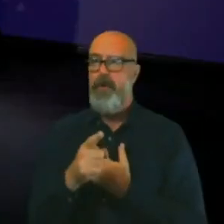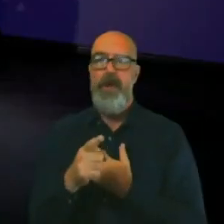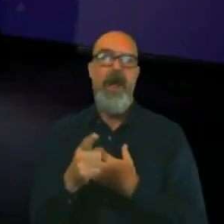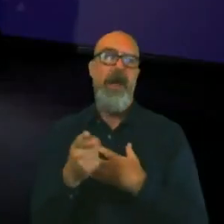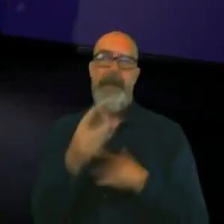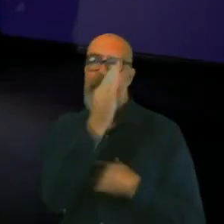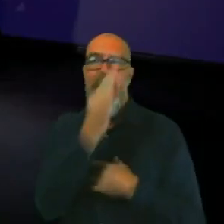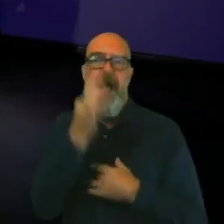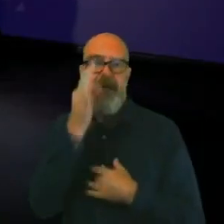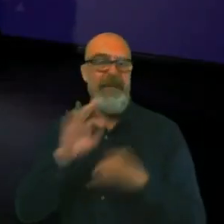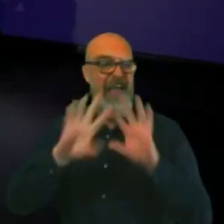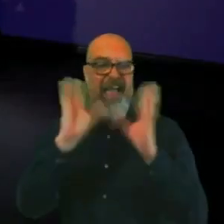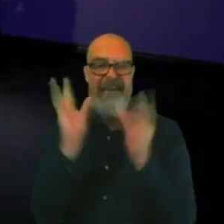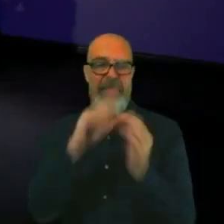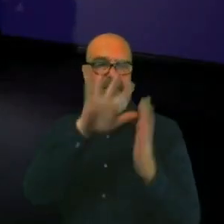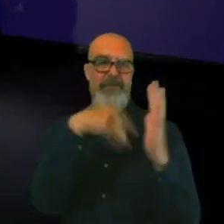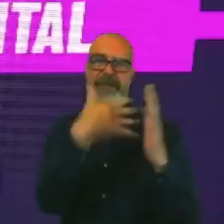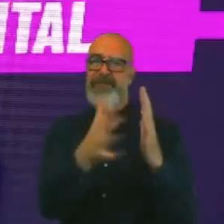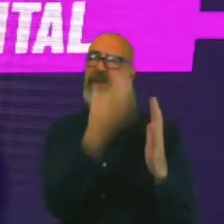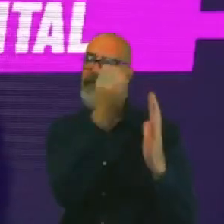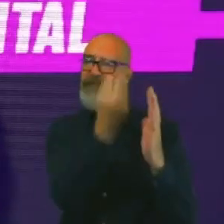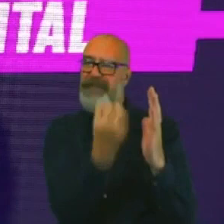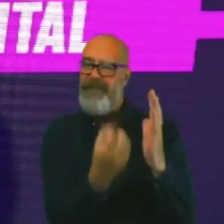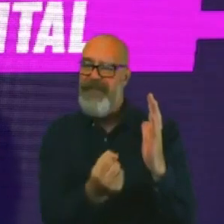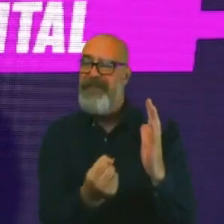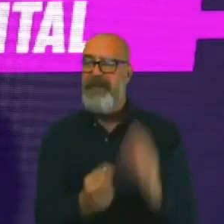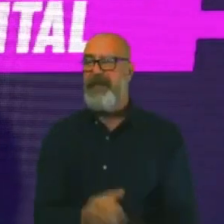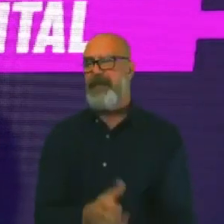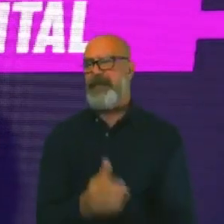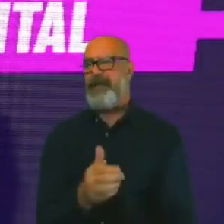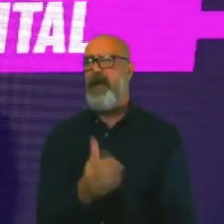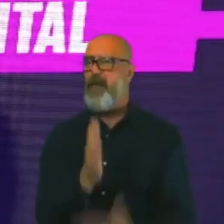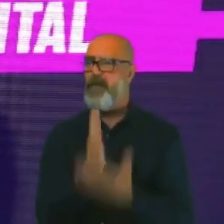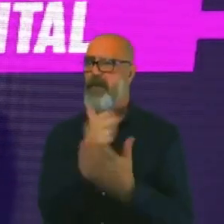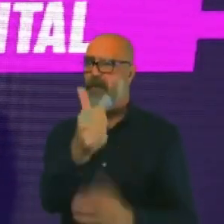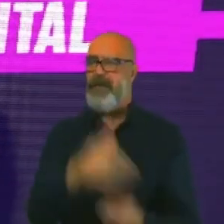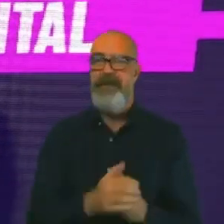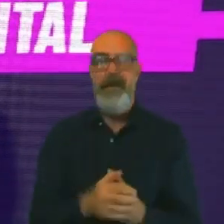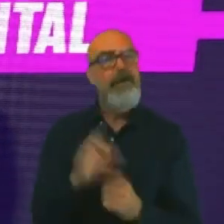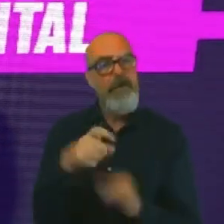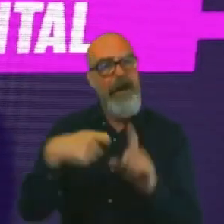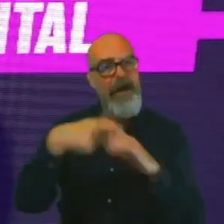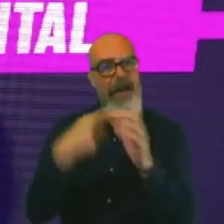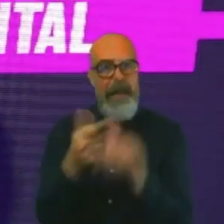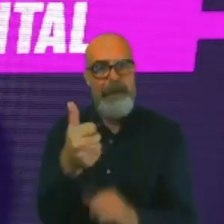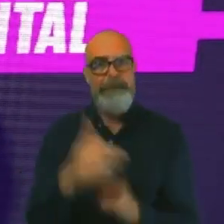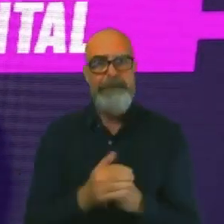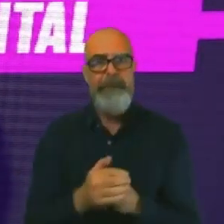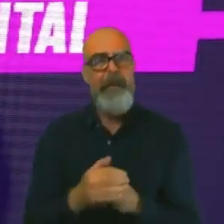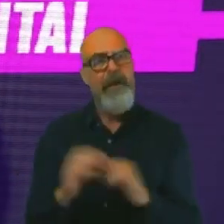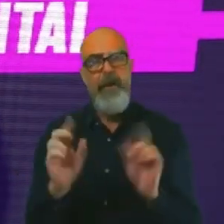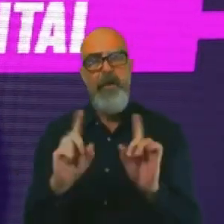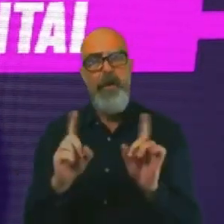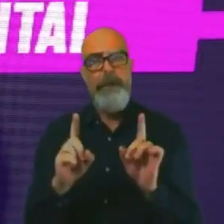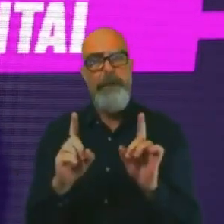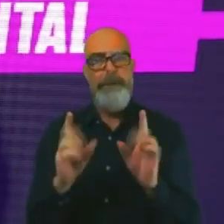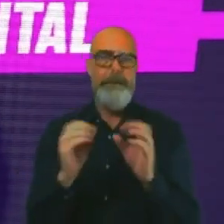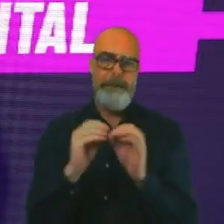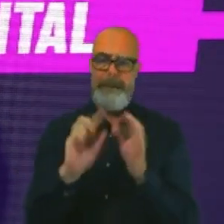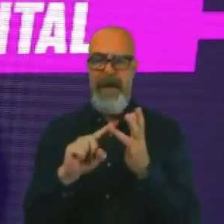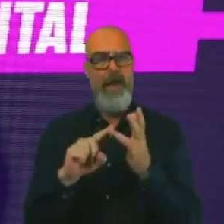job fits me pretty well. Fantastic, fantastic. And can I ask Kellyanne, what is a biomedical student?